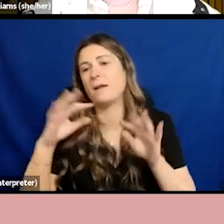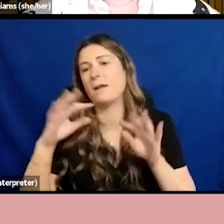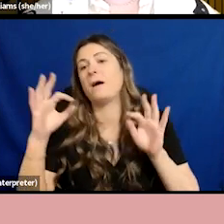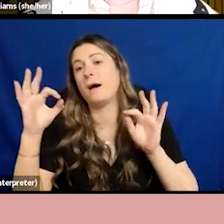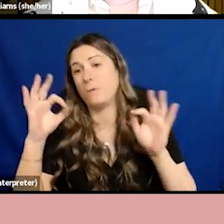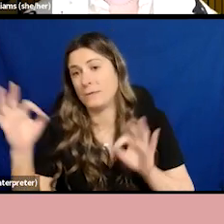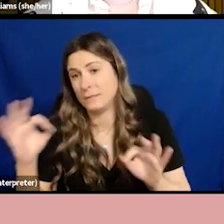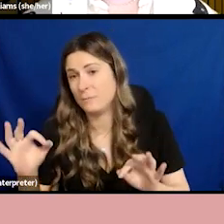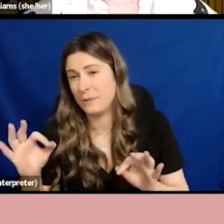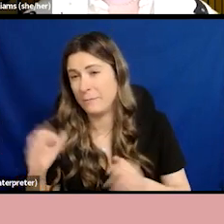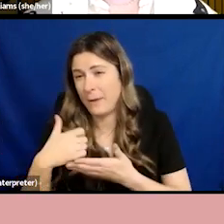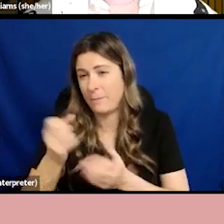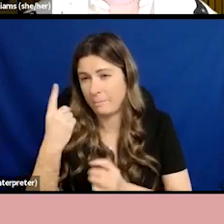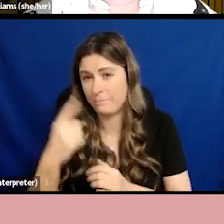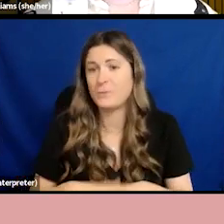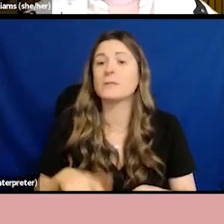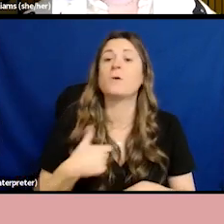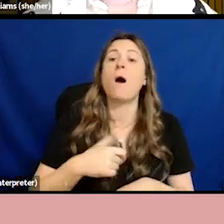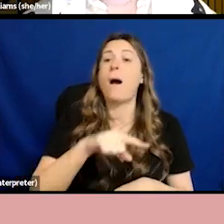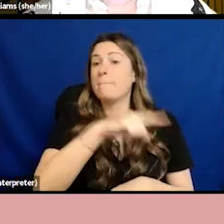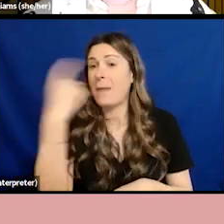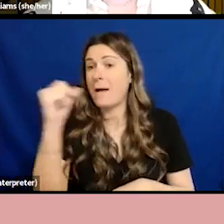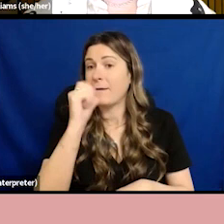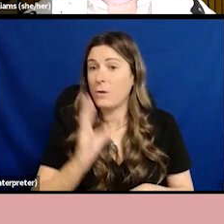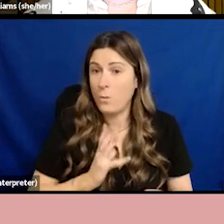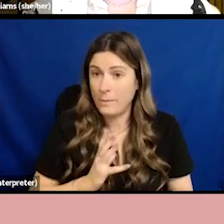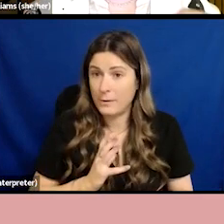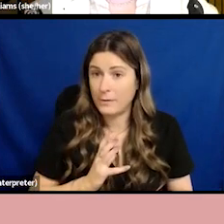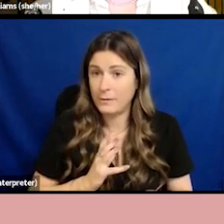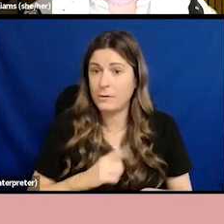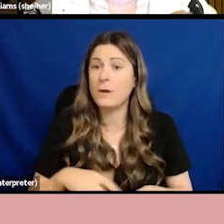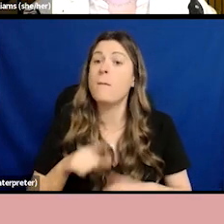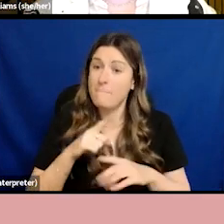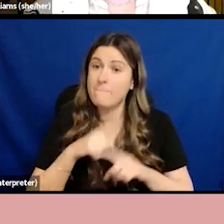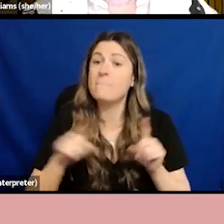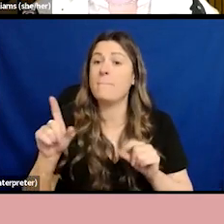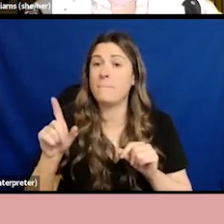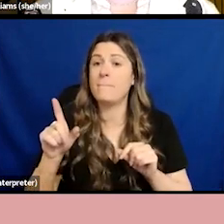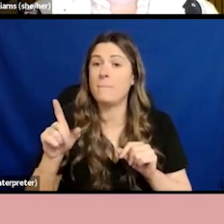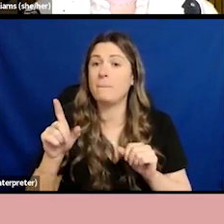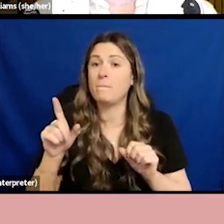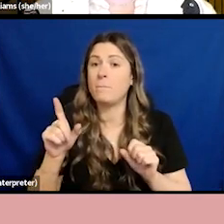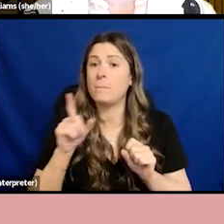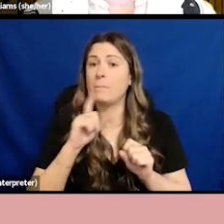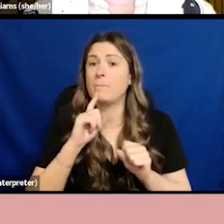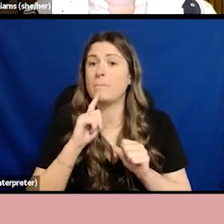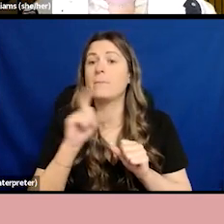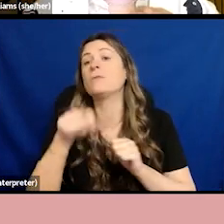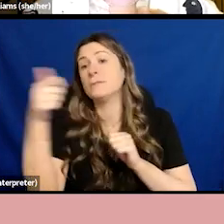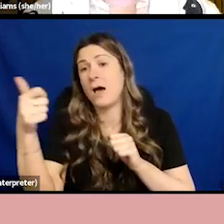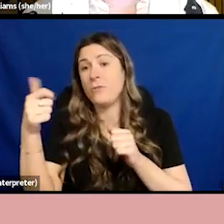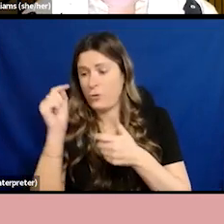woman, that doesn't mean that I don't have any areas where I don't have to struggle. I absolutely do. And those are my privileges.